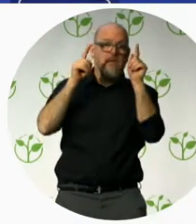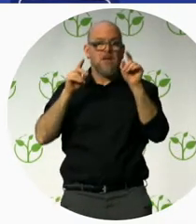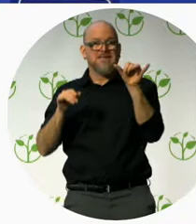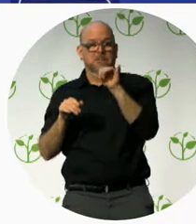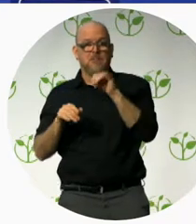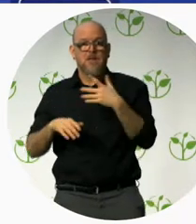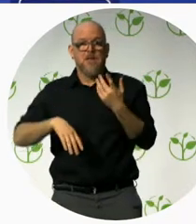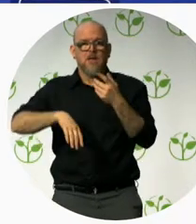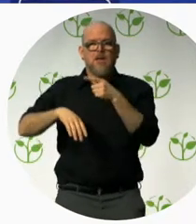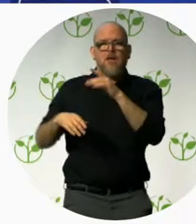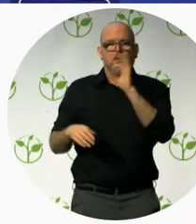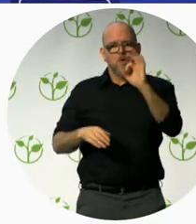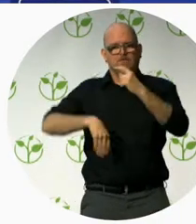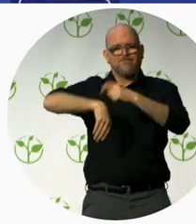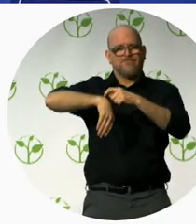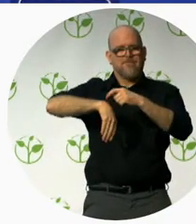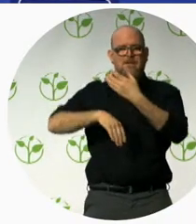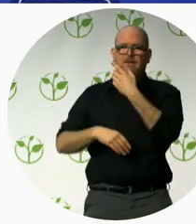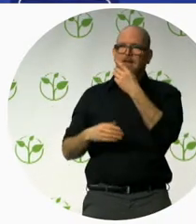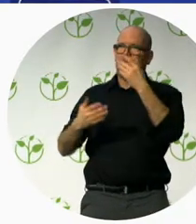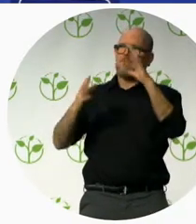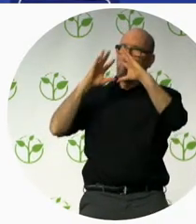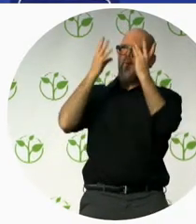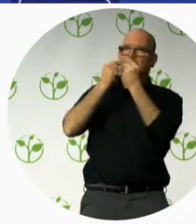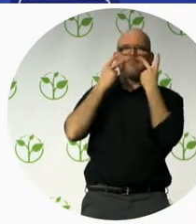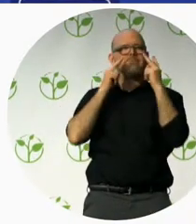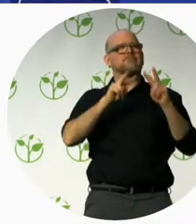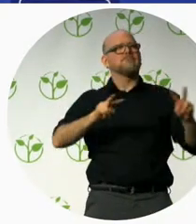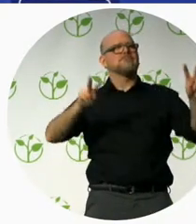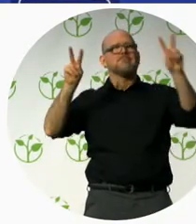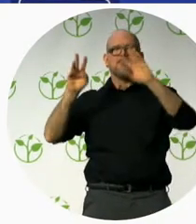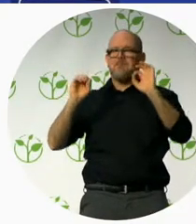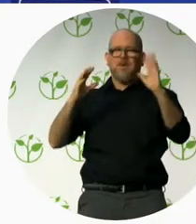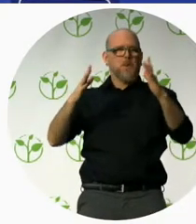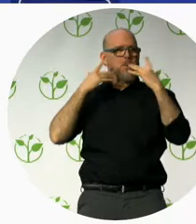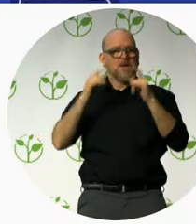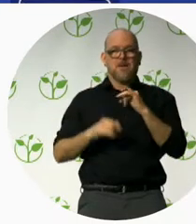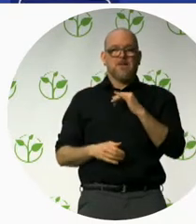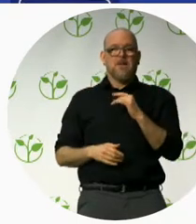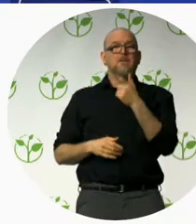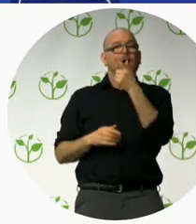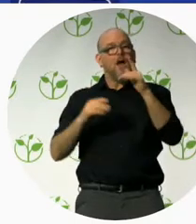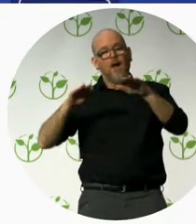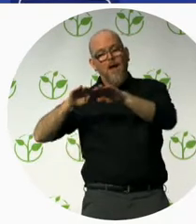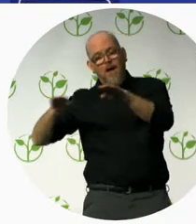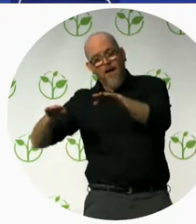The only difference is if you look into the first picture is that the bed is going up and down. So, there are so many people that don't know that